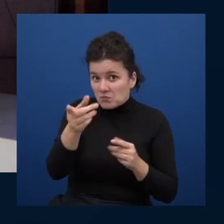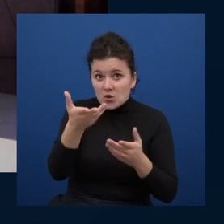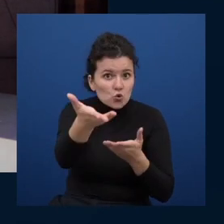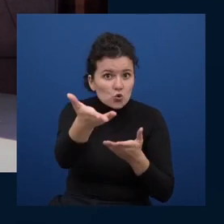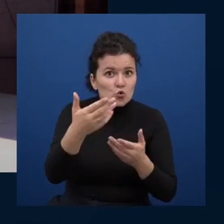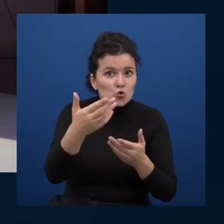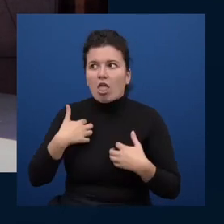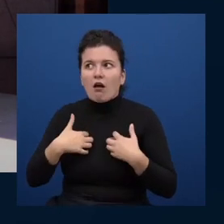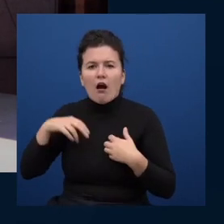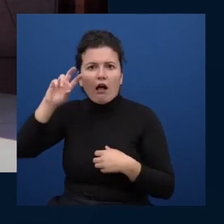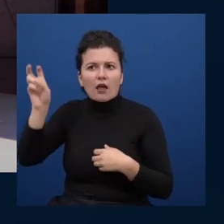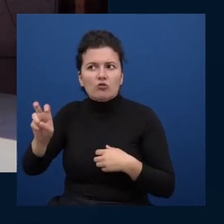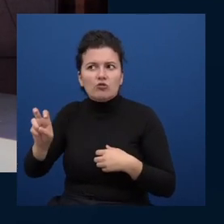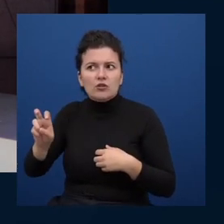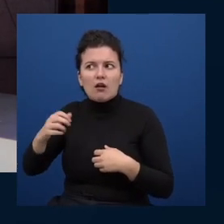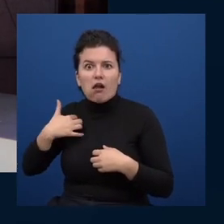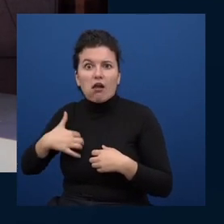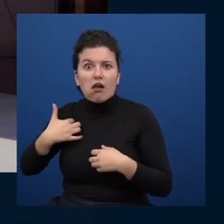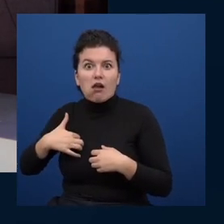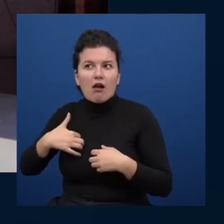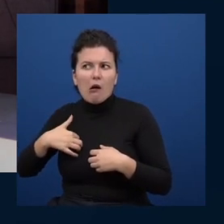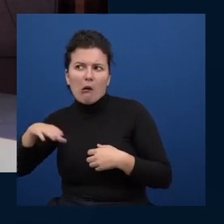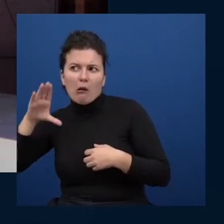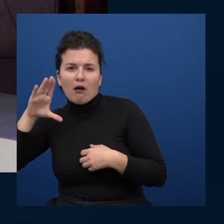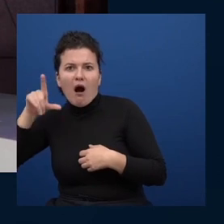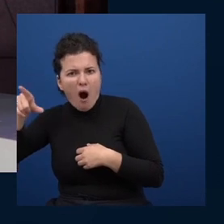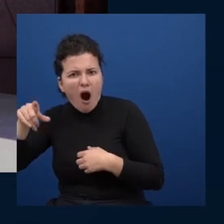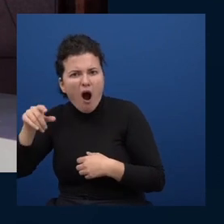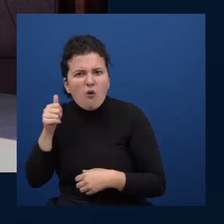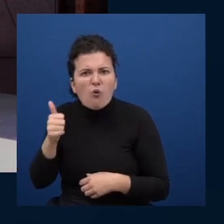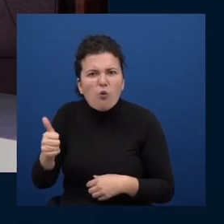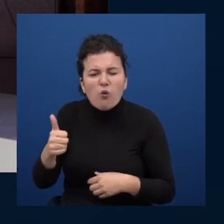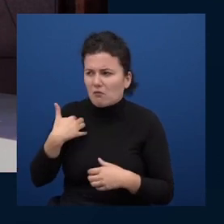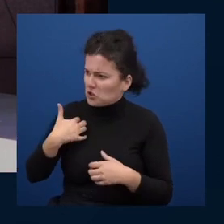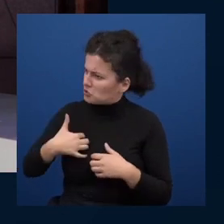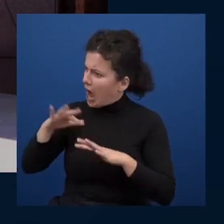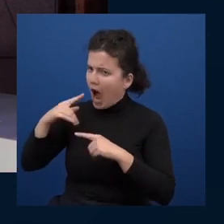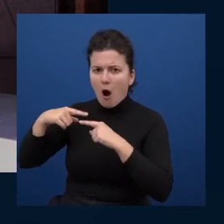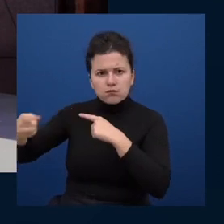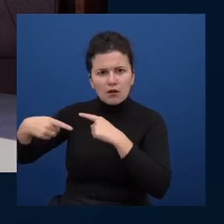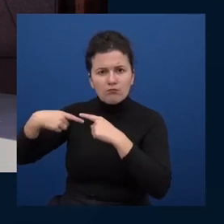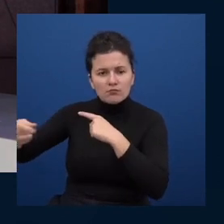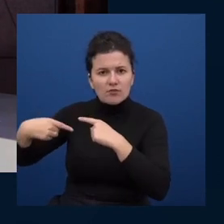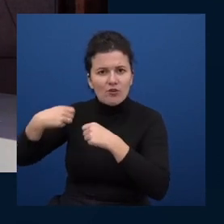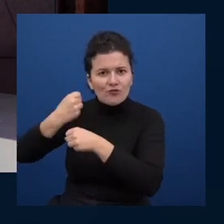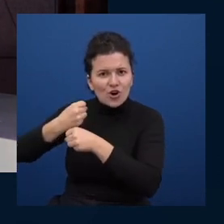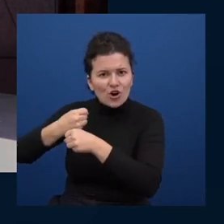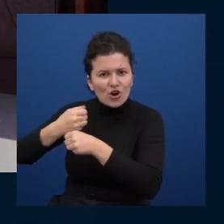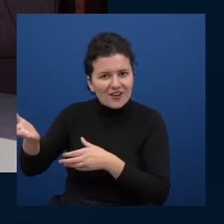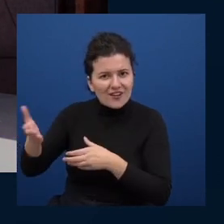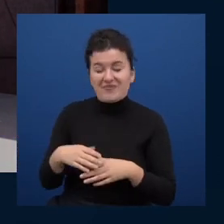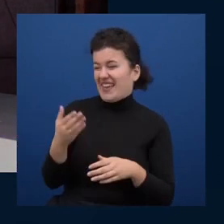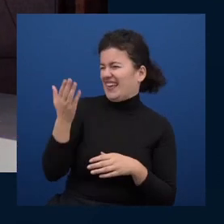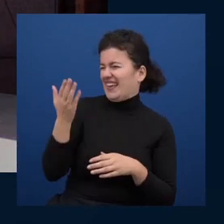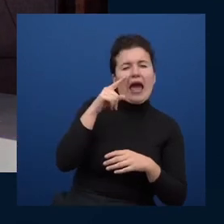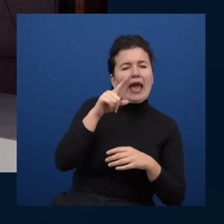fancy it makes you interested it's like wow that is cool that is that is interesting how it works one time i i did an interview question that's a great interview question